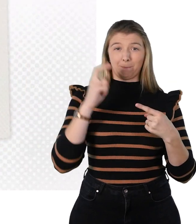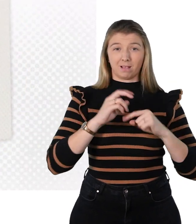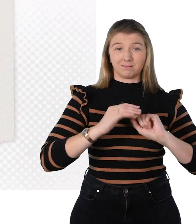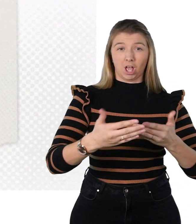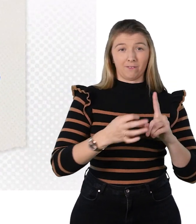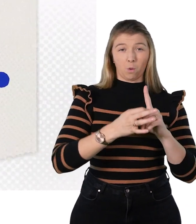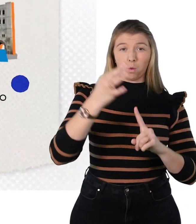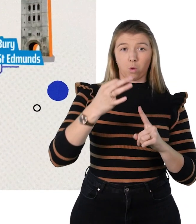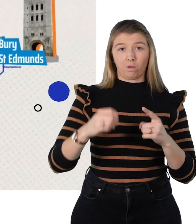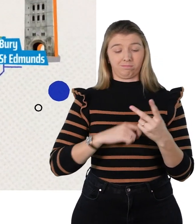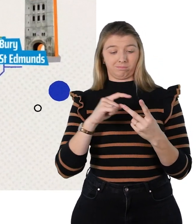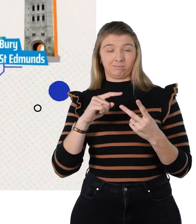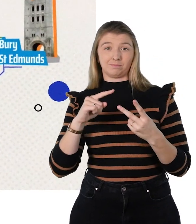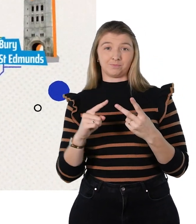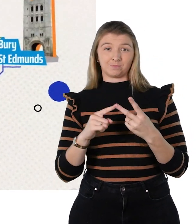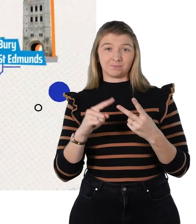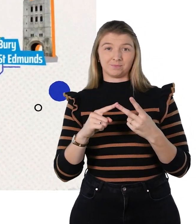with better bus services,